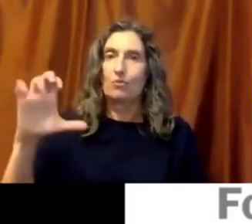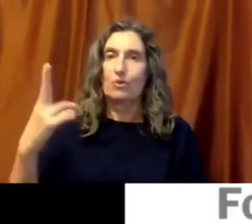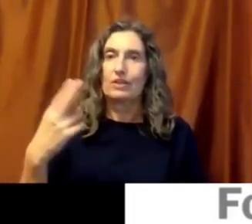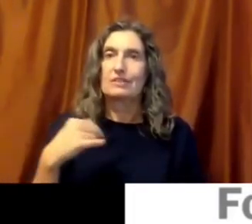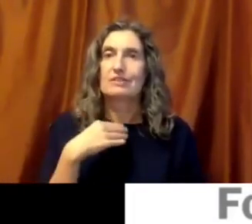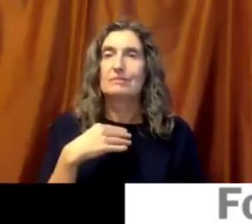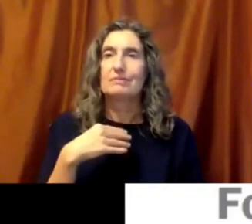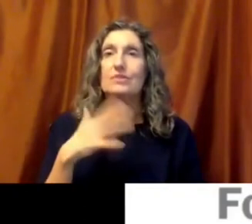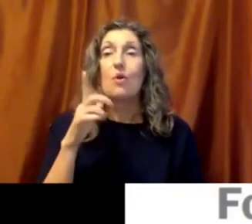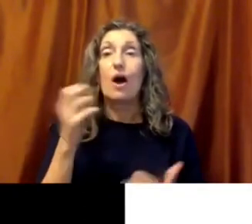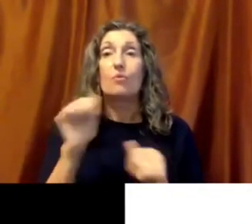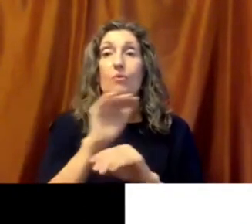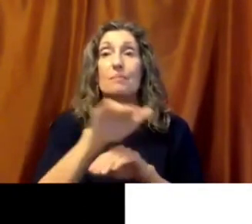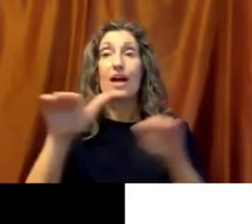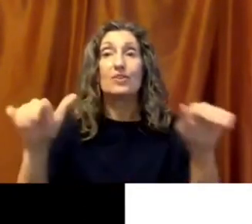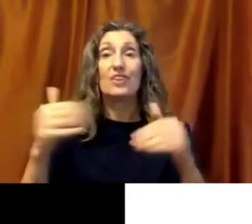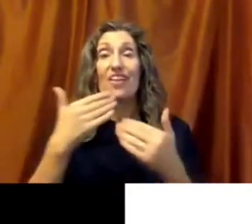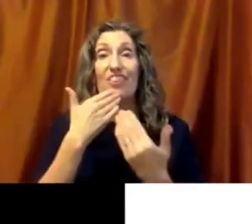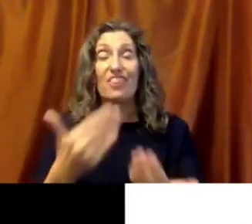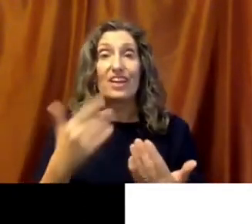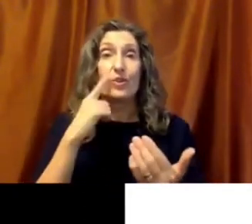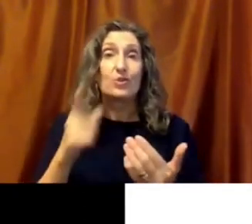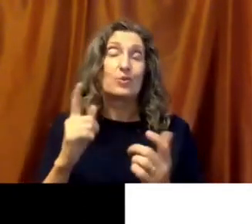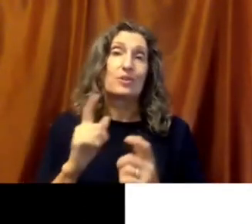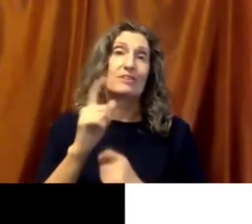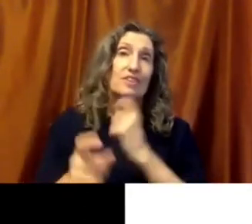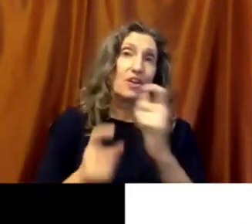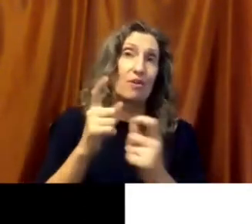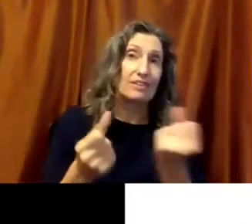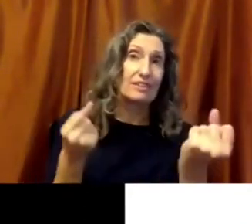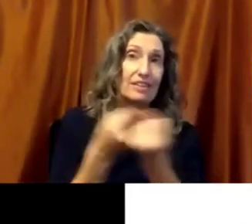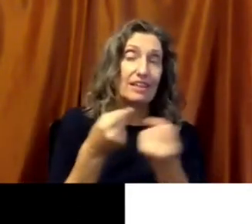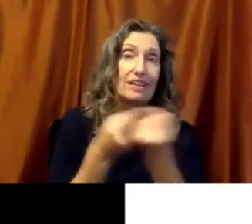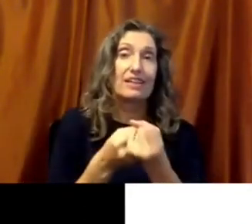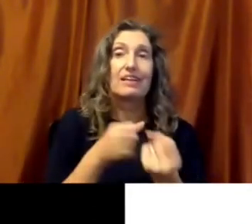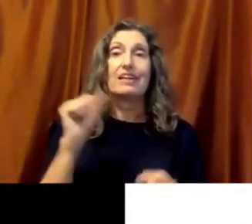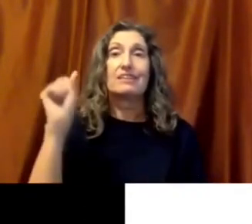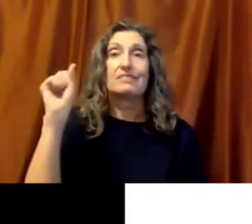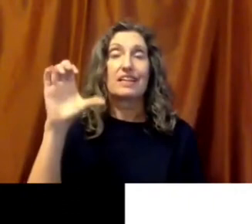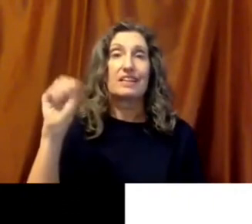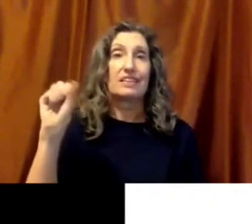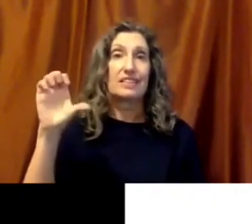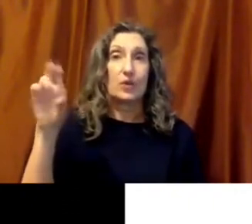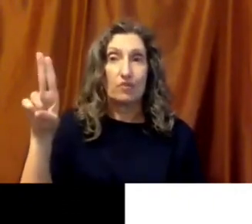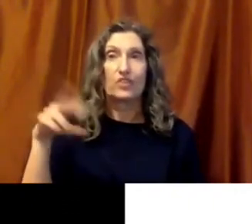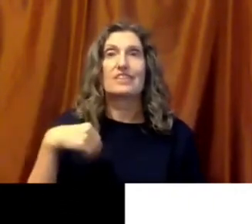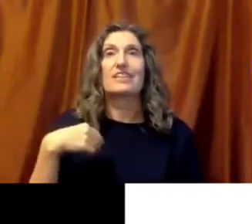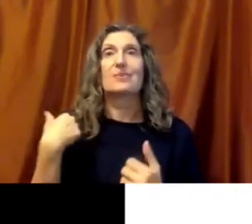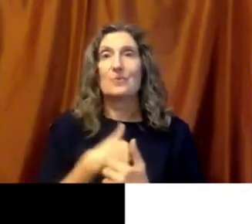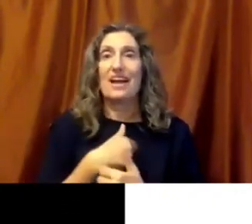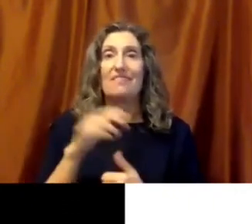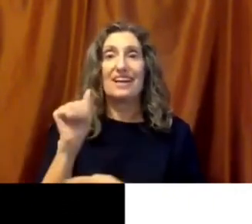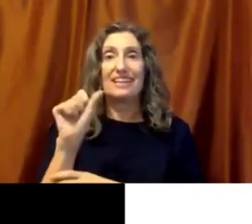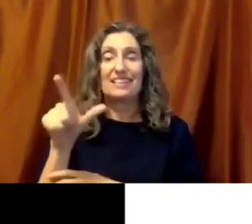specifics. I want to remind you that thanks to the generosity of St. Cloud State University, we have